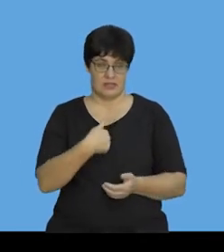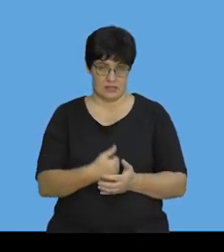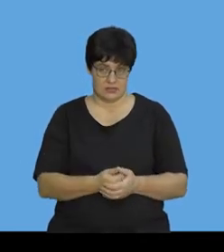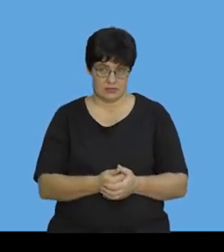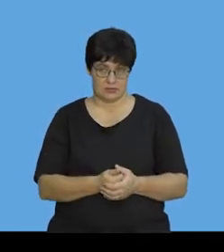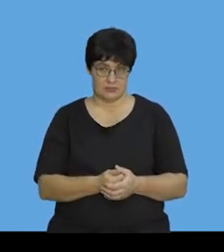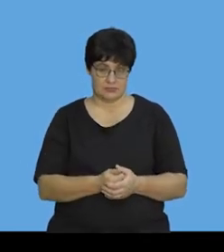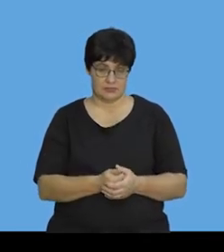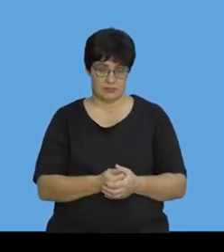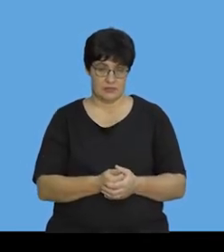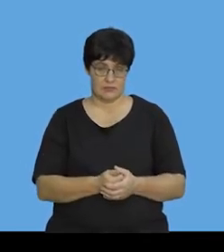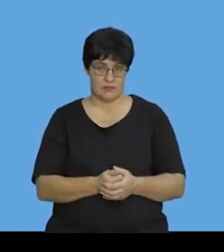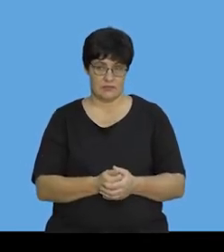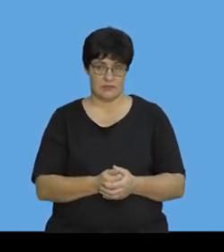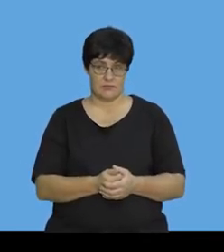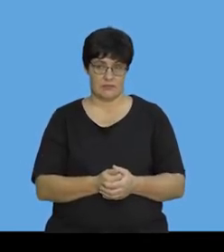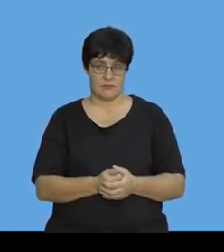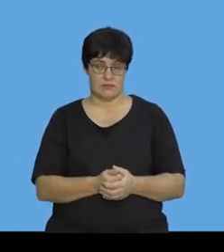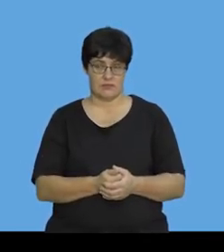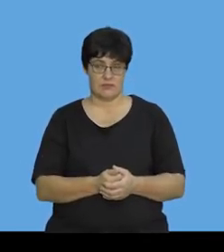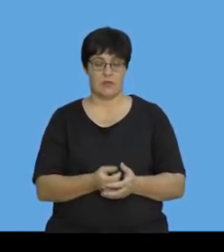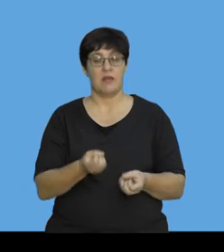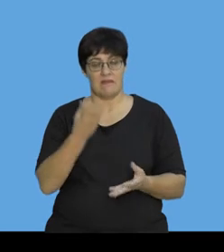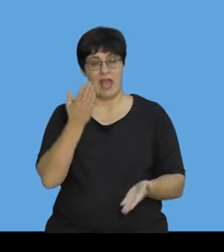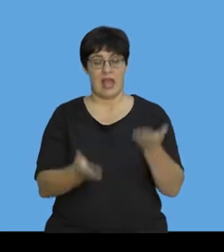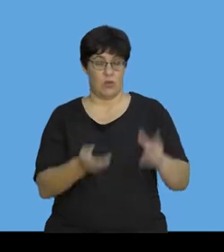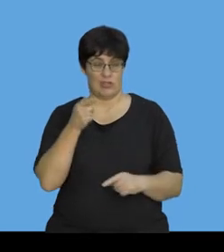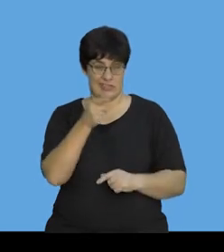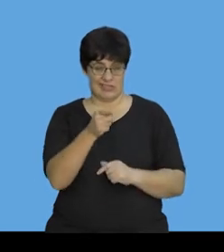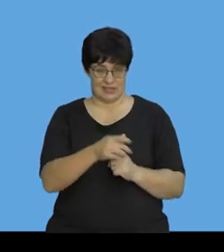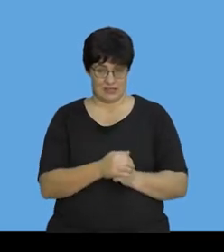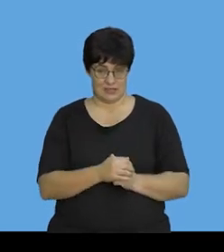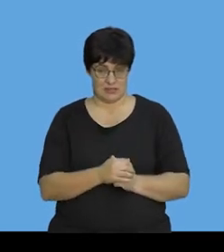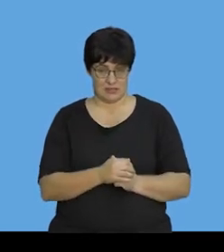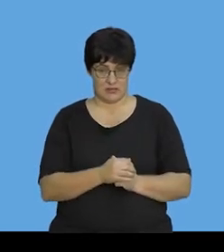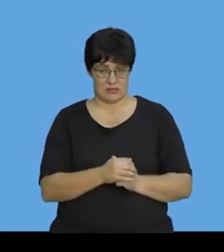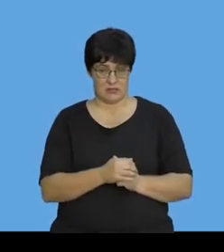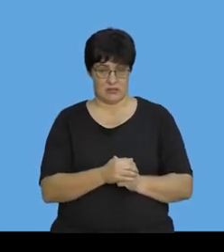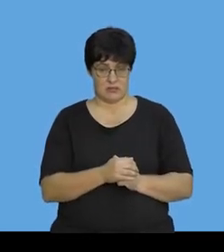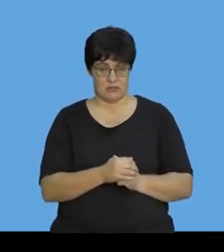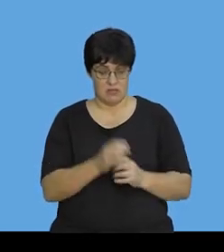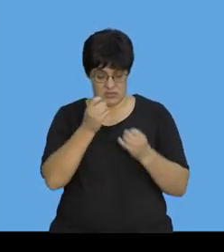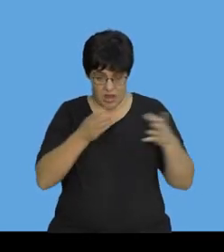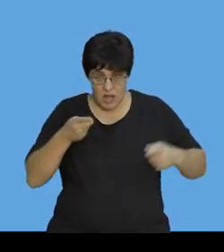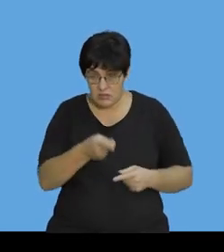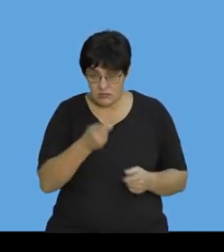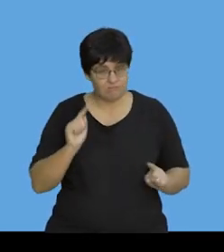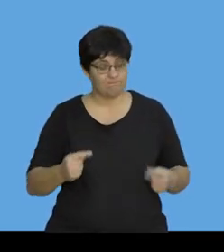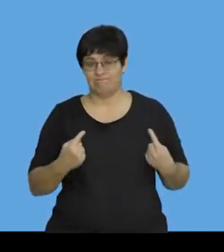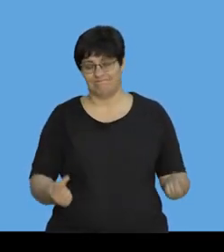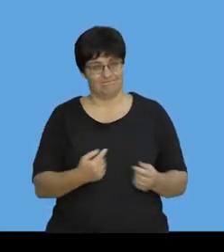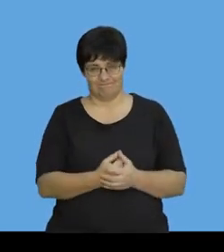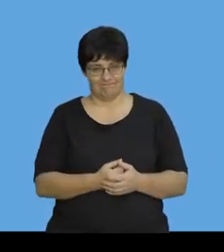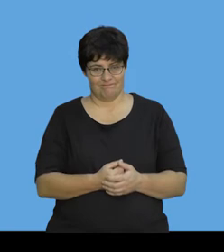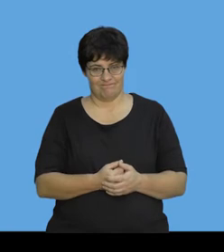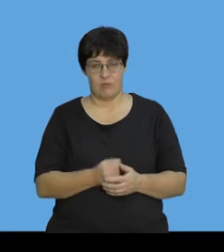I gave you this equation. I can't start here. I'm not